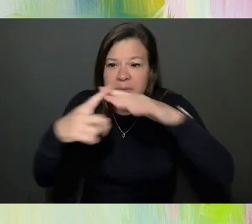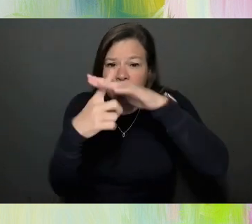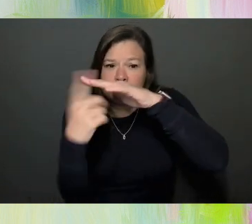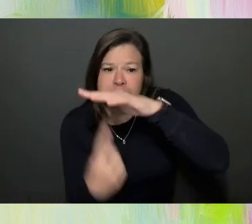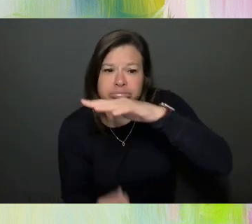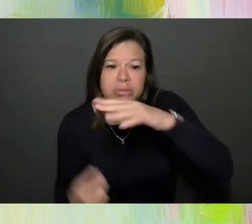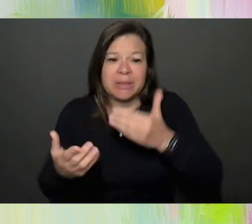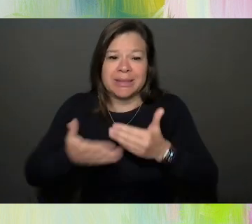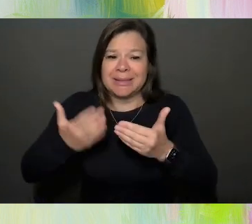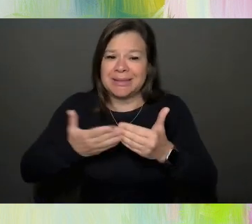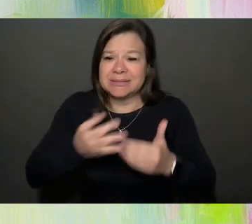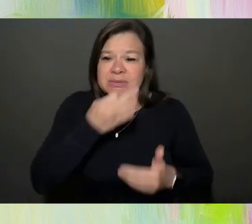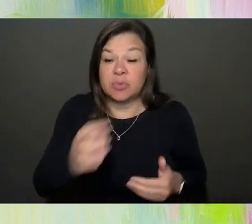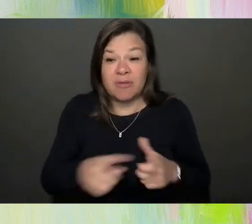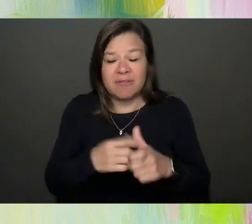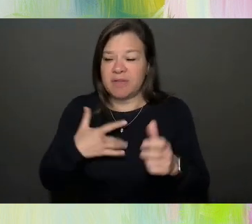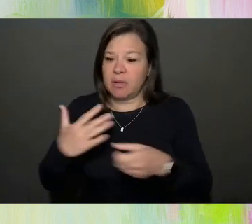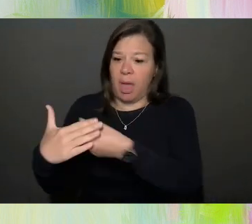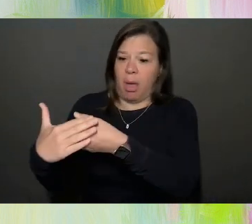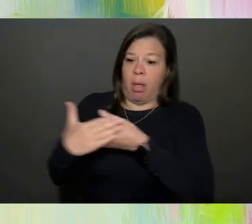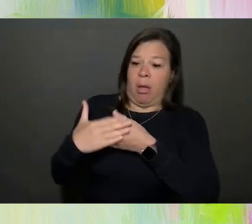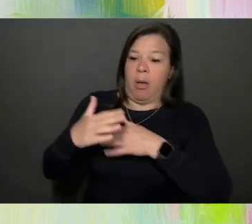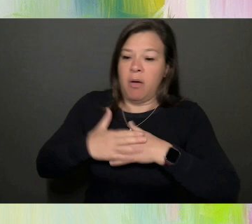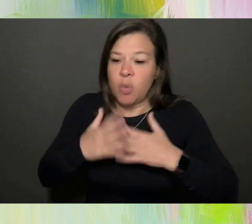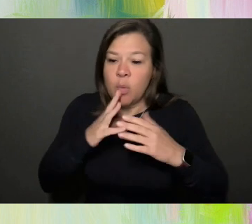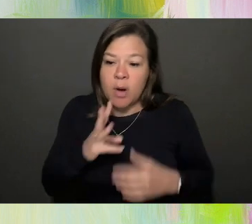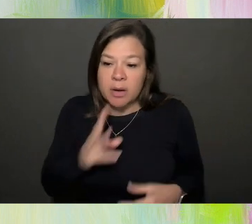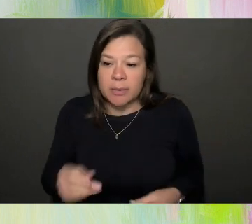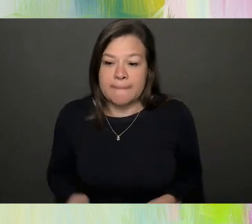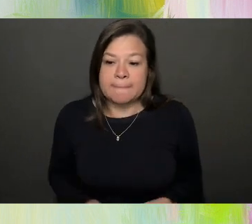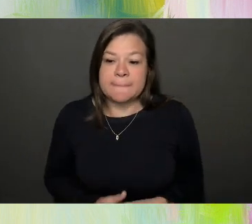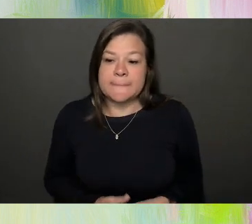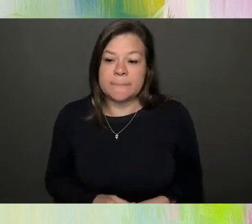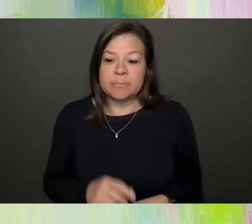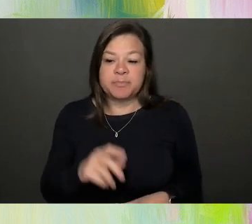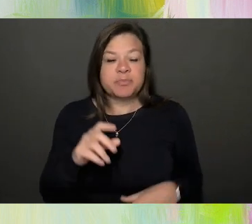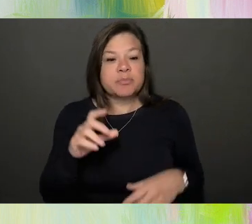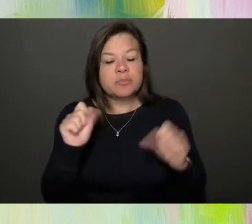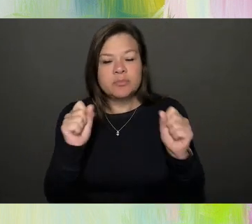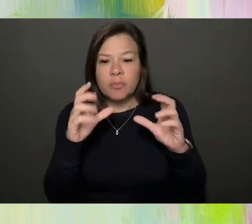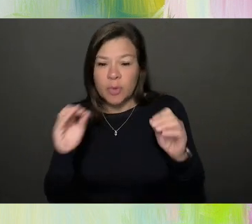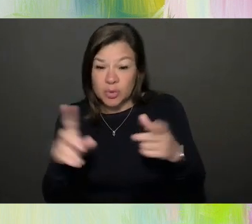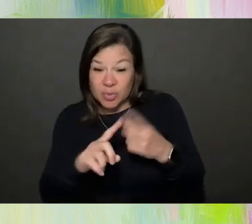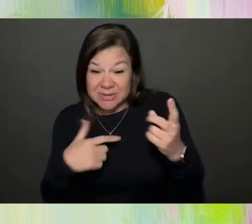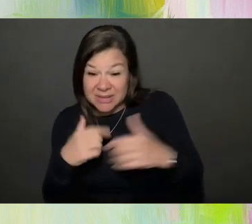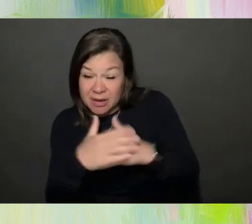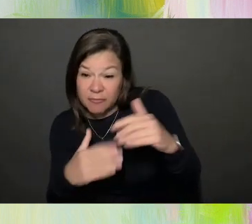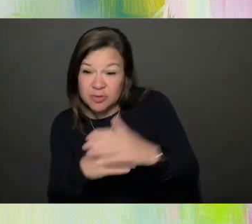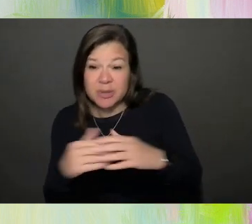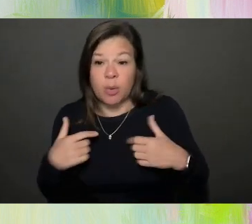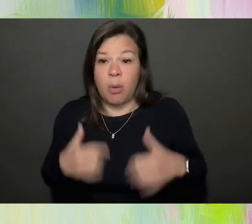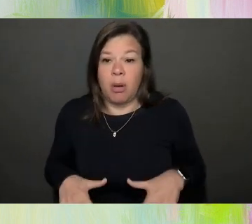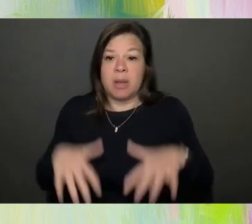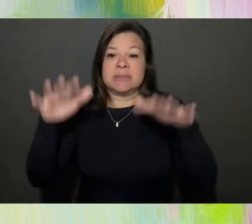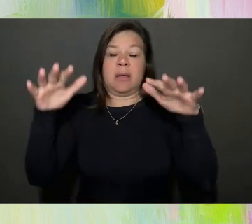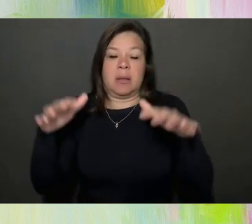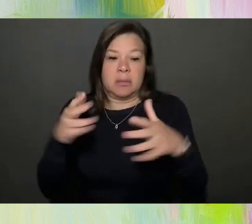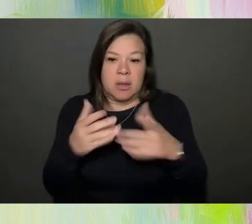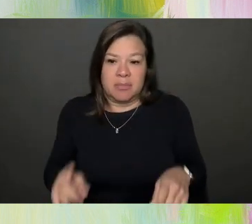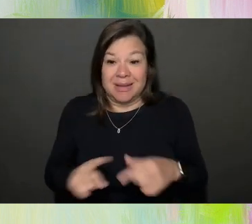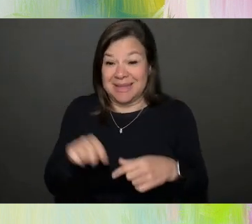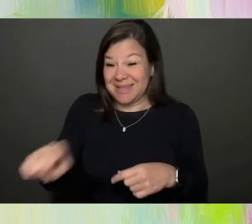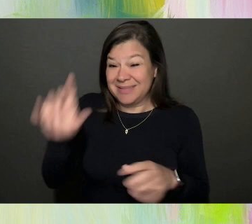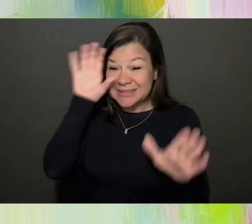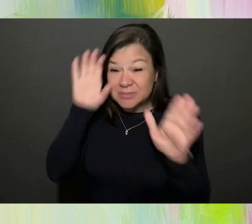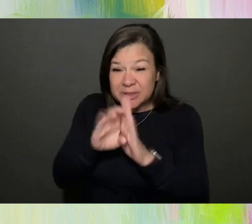pressure of the water against your chest. Is it comforting or is it a somatic representation of anxiety? In this photo, I feel both